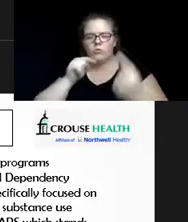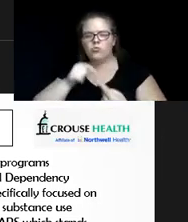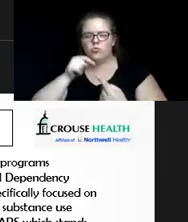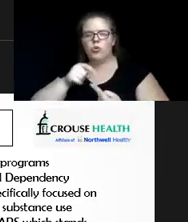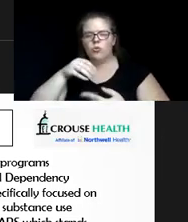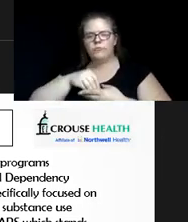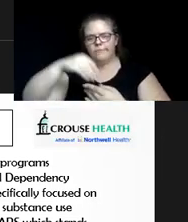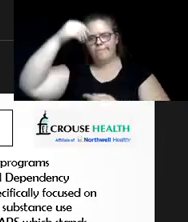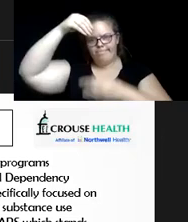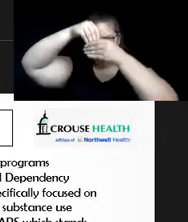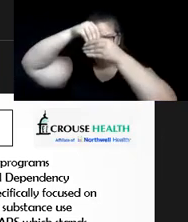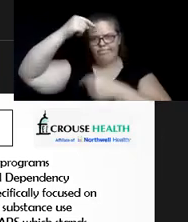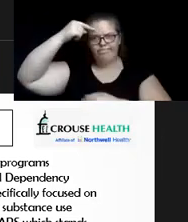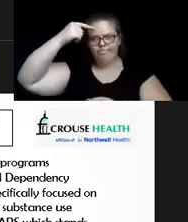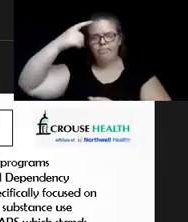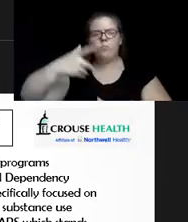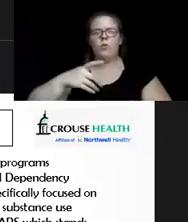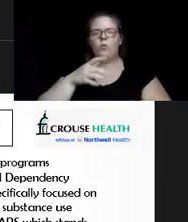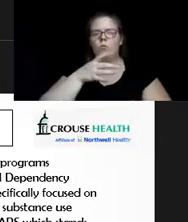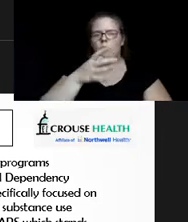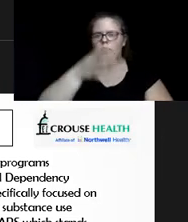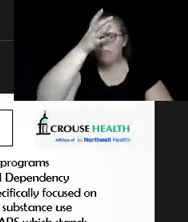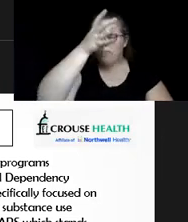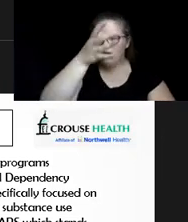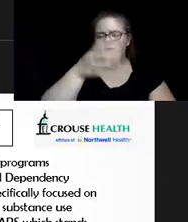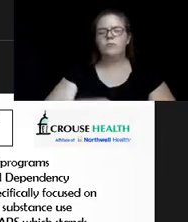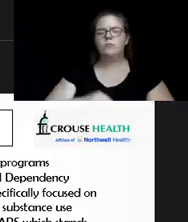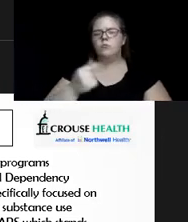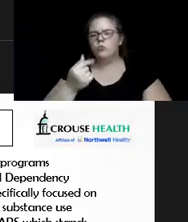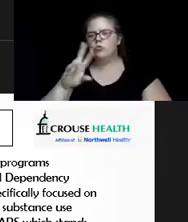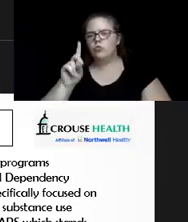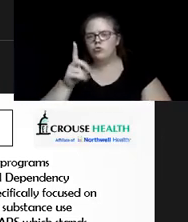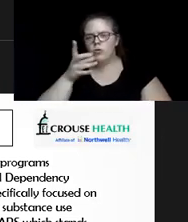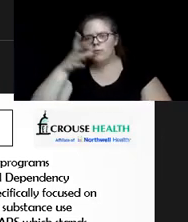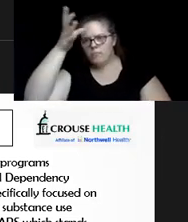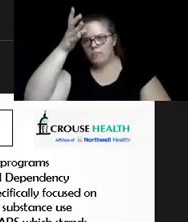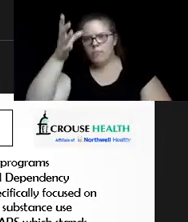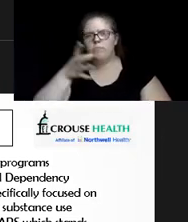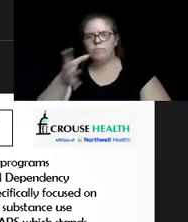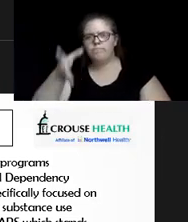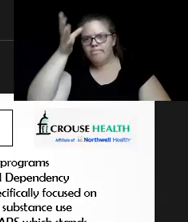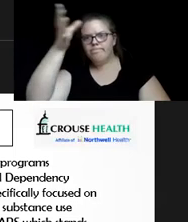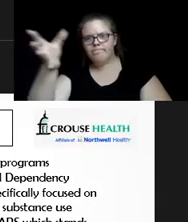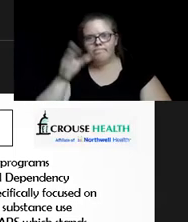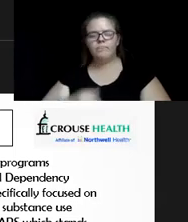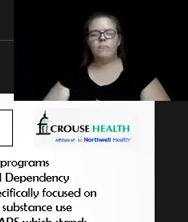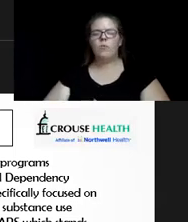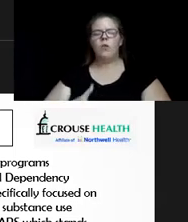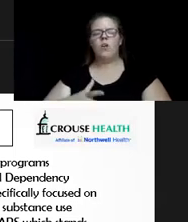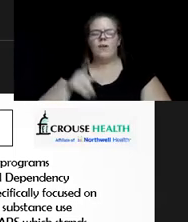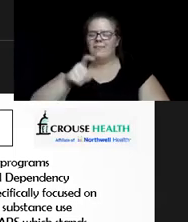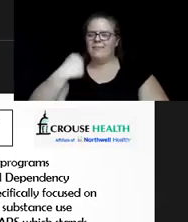grandparents, and to understand that more than ever, they're going to need us to reach out to them,